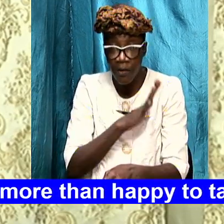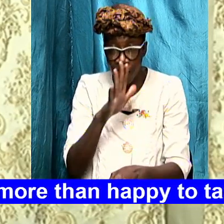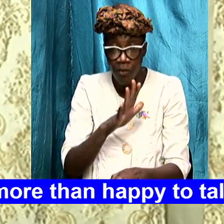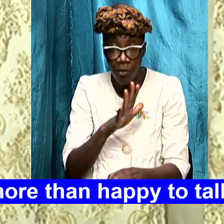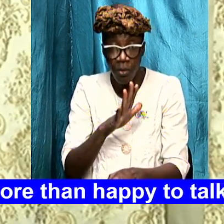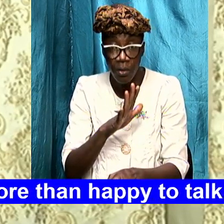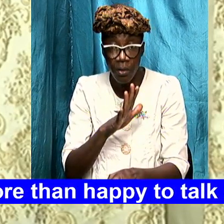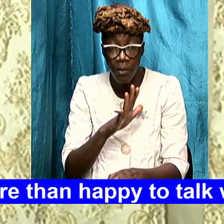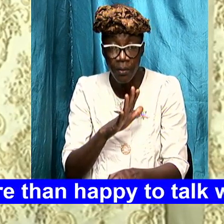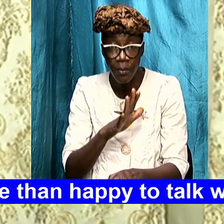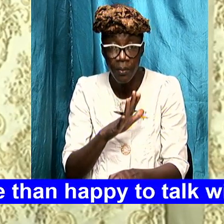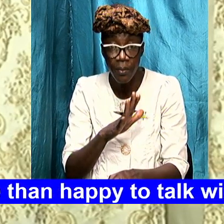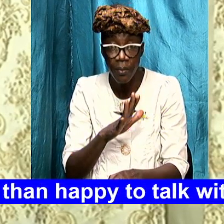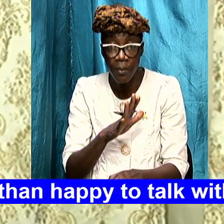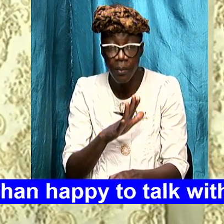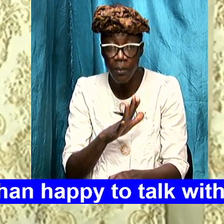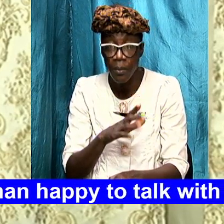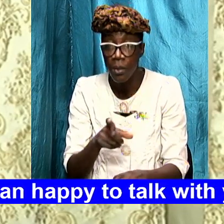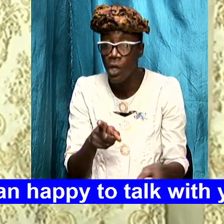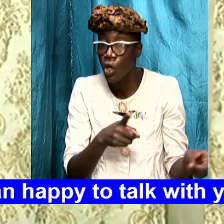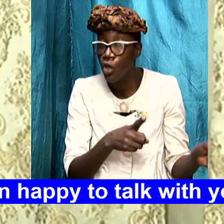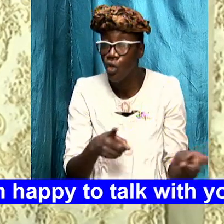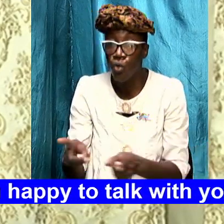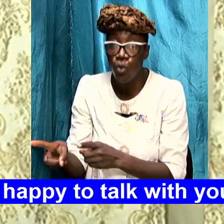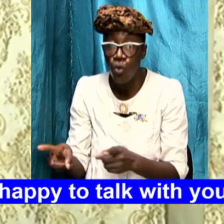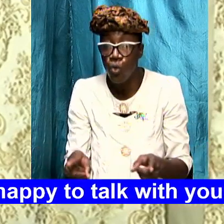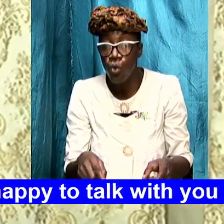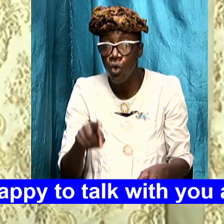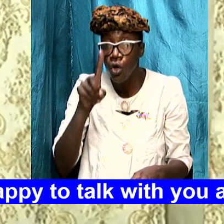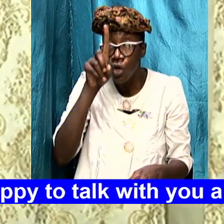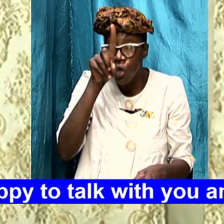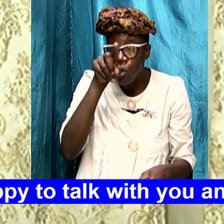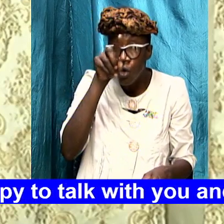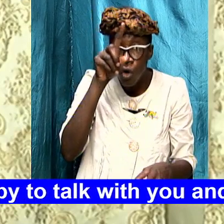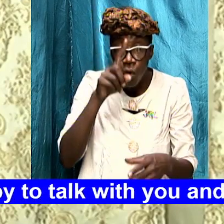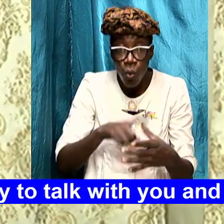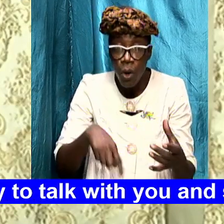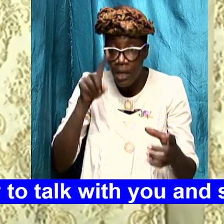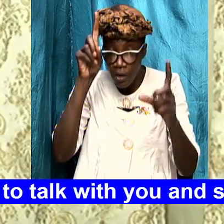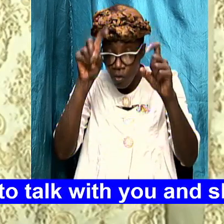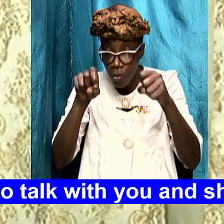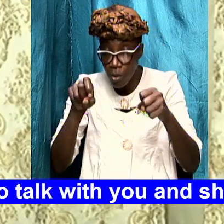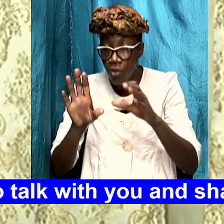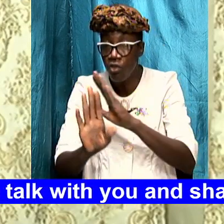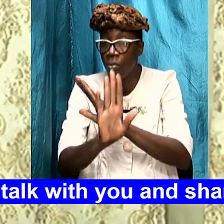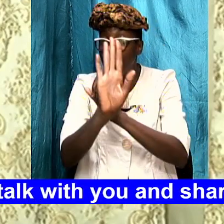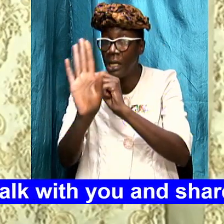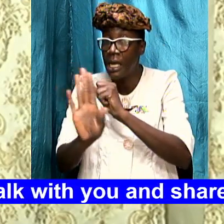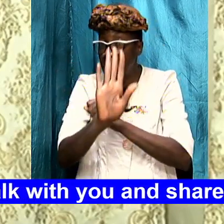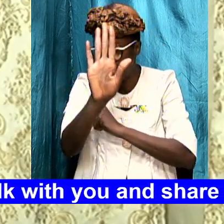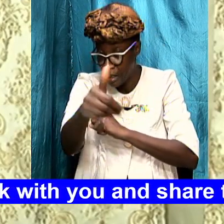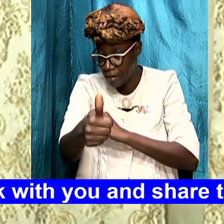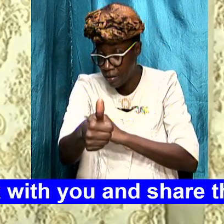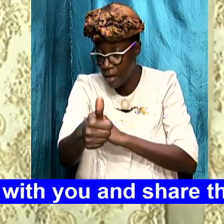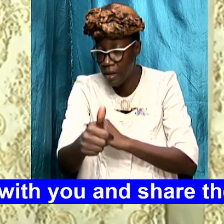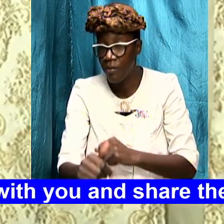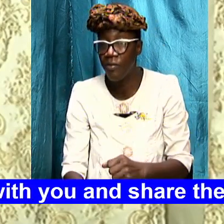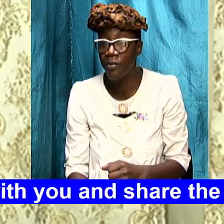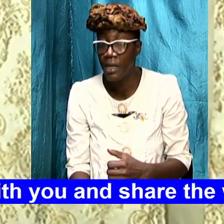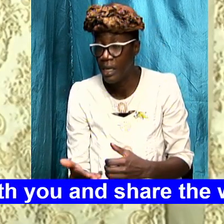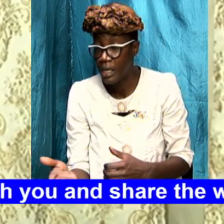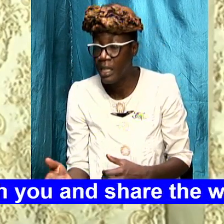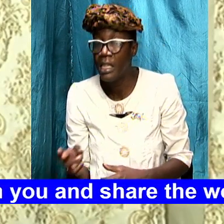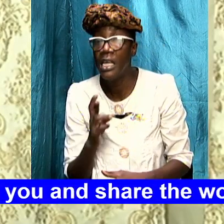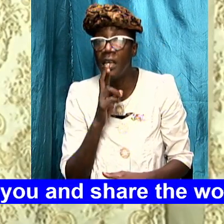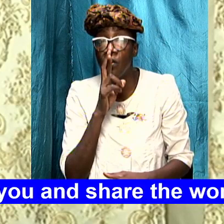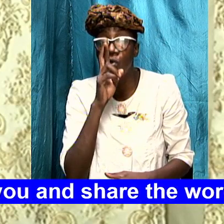precaution and do what we must to protect ourselves the thing is